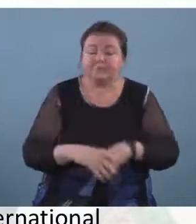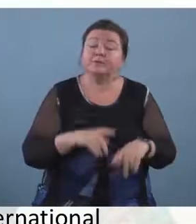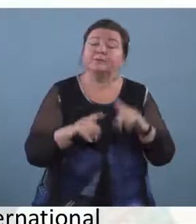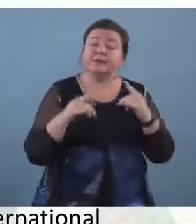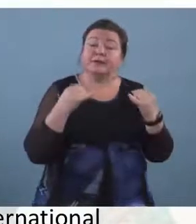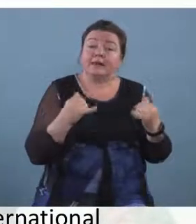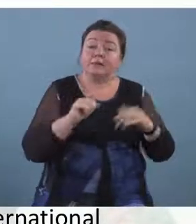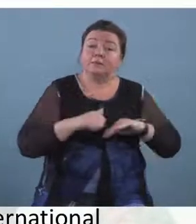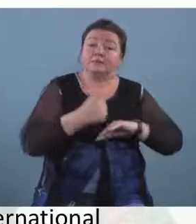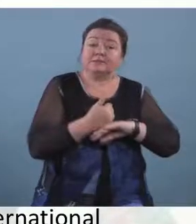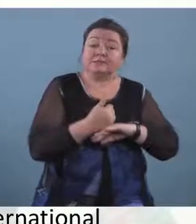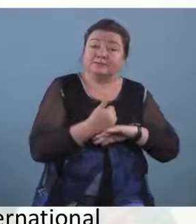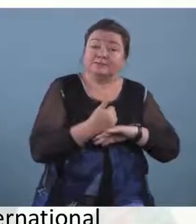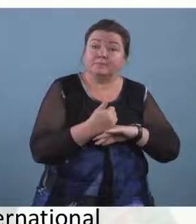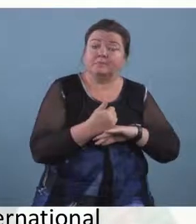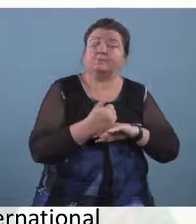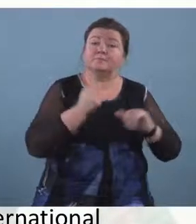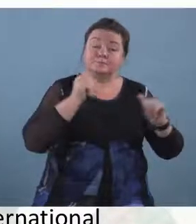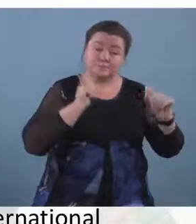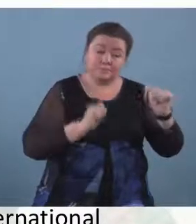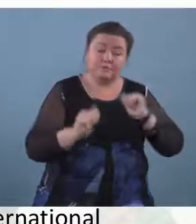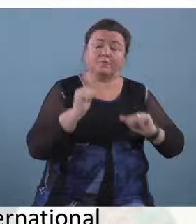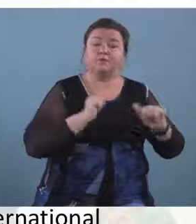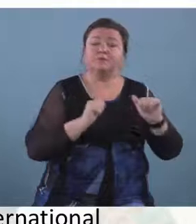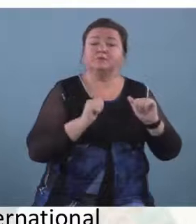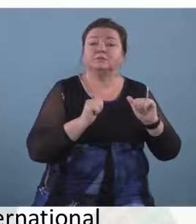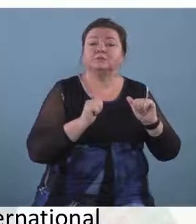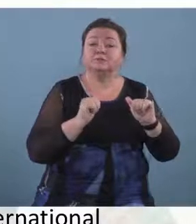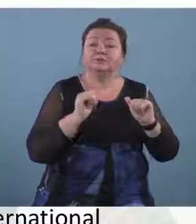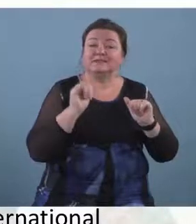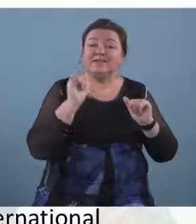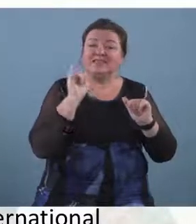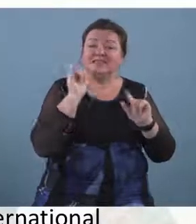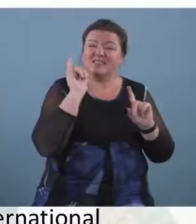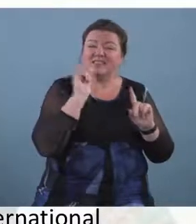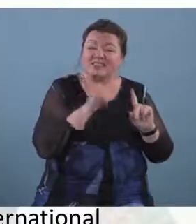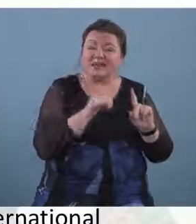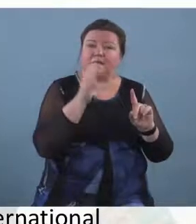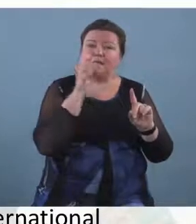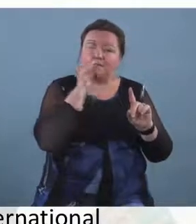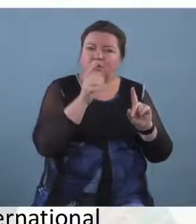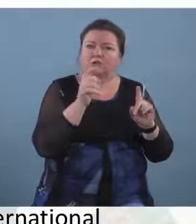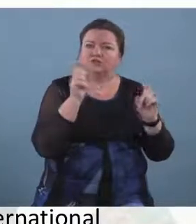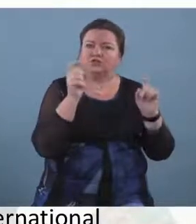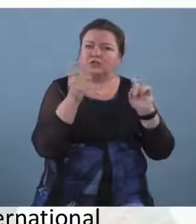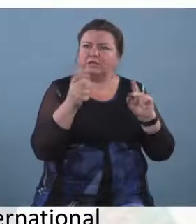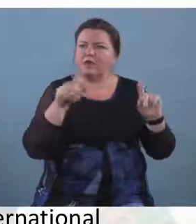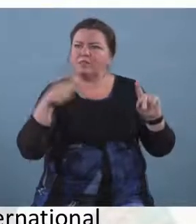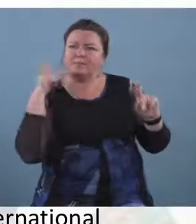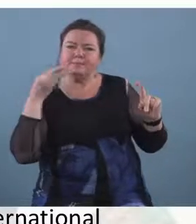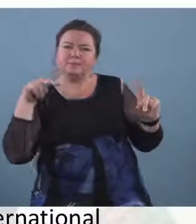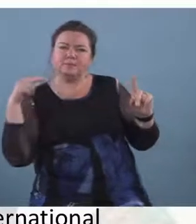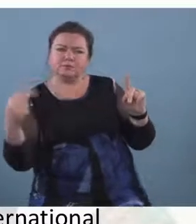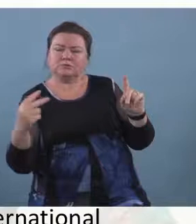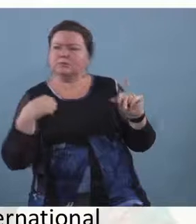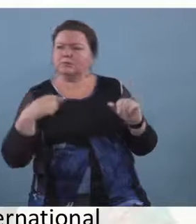to be seen performing I think that will change audience perceptions of what you know deaf and hard of hearing